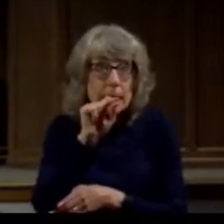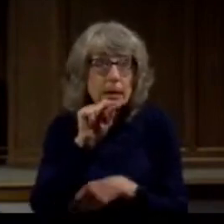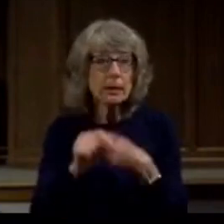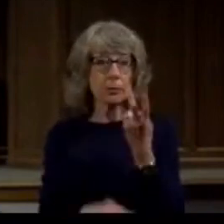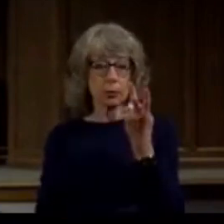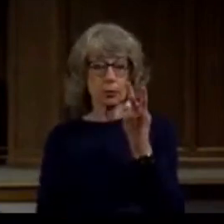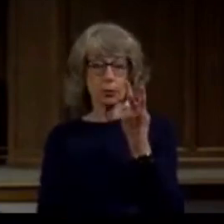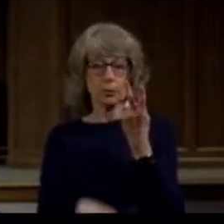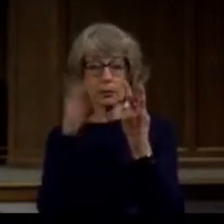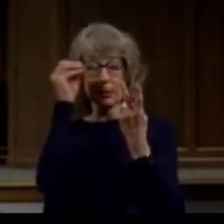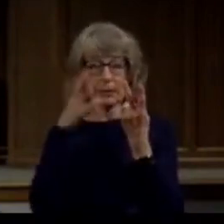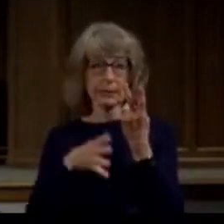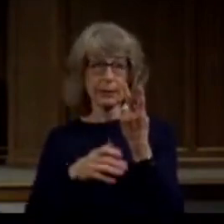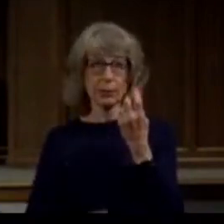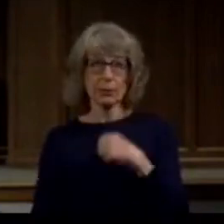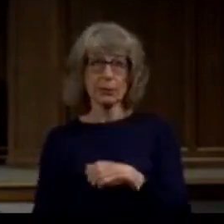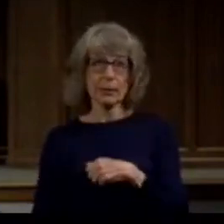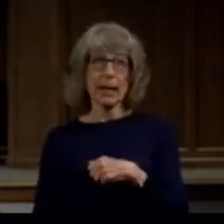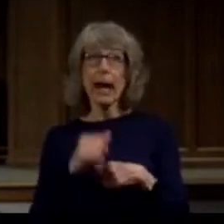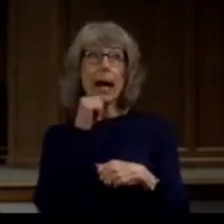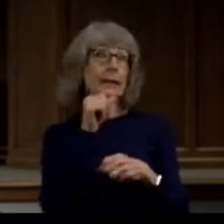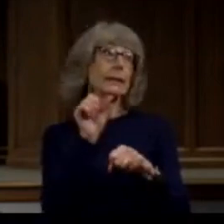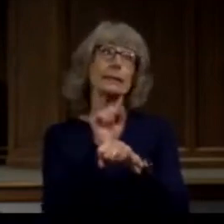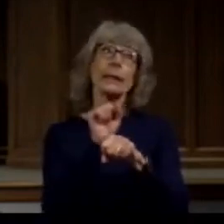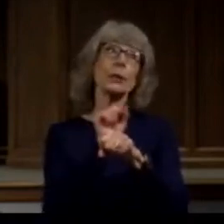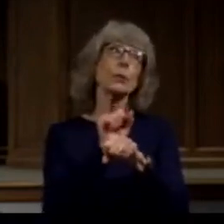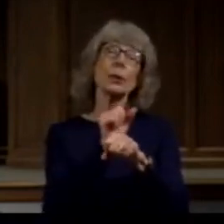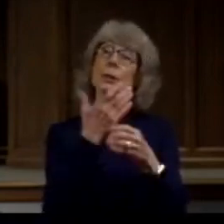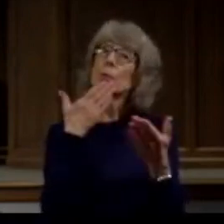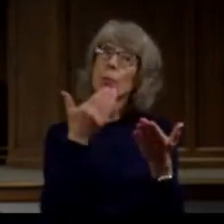I didn't say it worked well I just said it was exciting